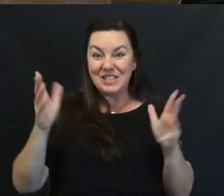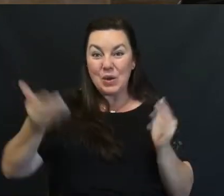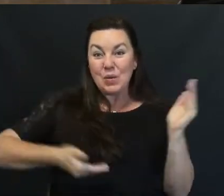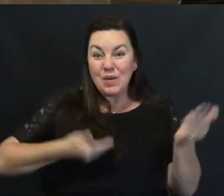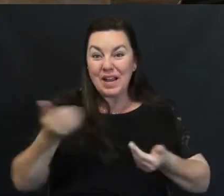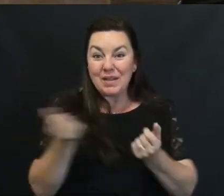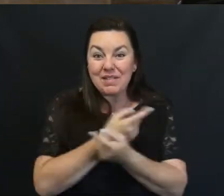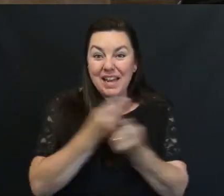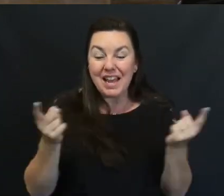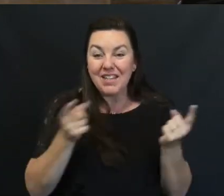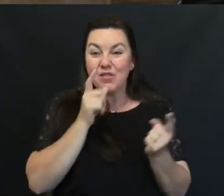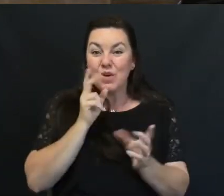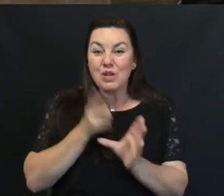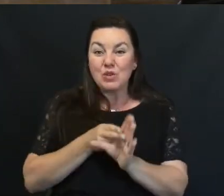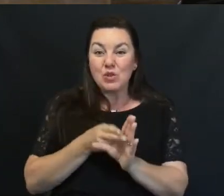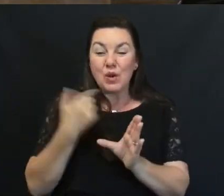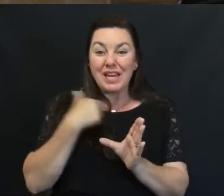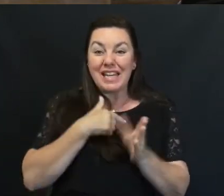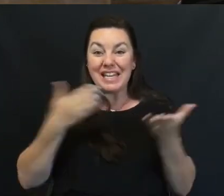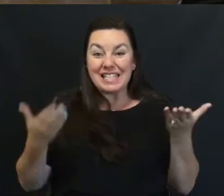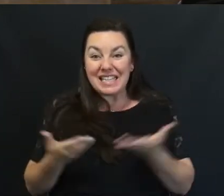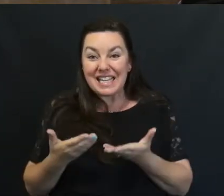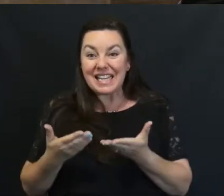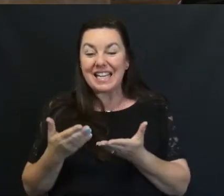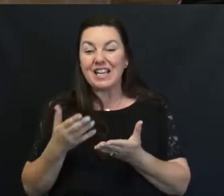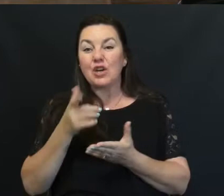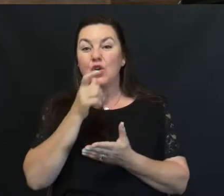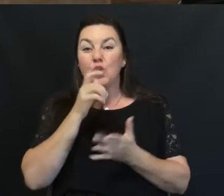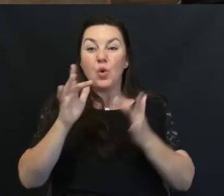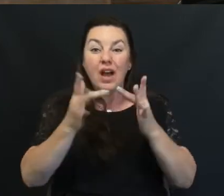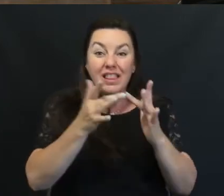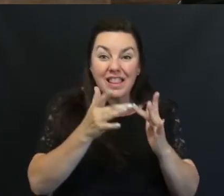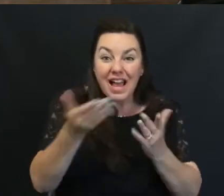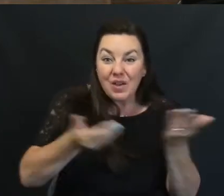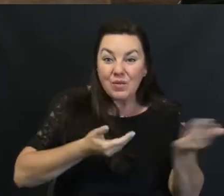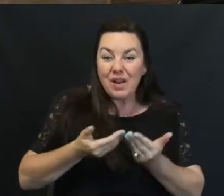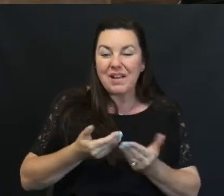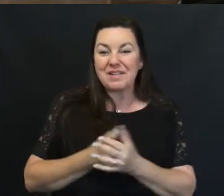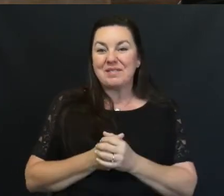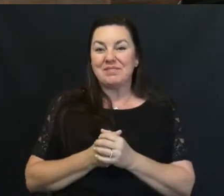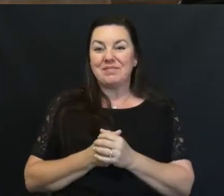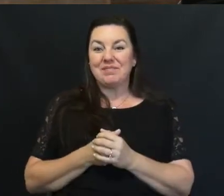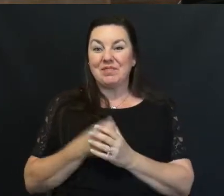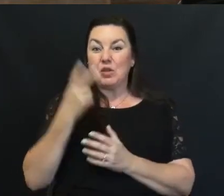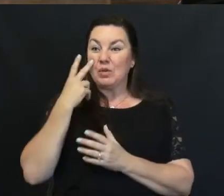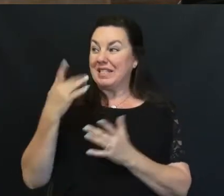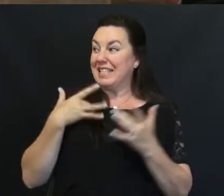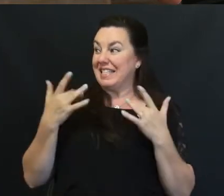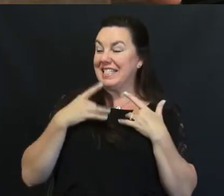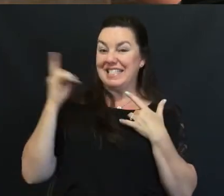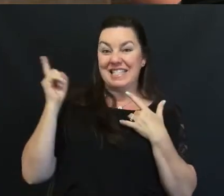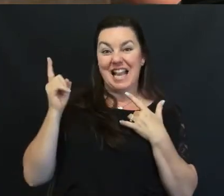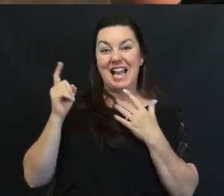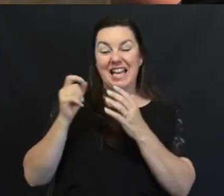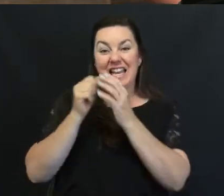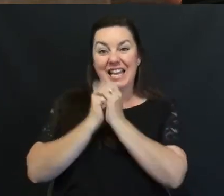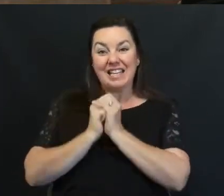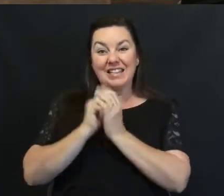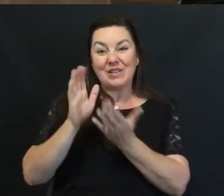all of you who are joining us here. Welcome to those of you online. As you can see, we've got an exciting worship team this morning.